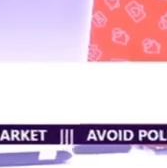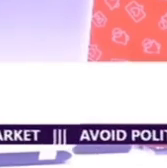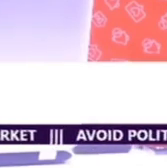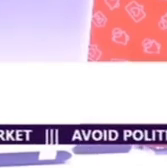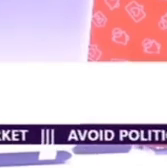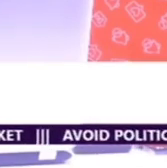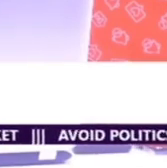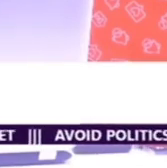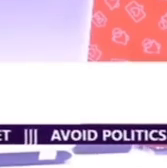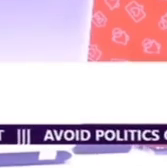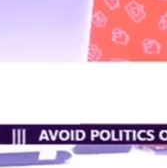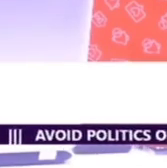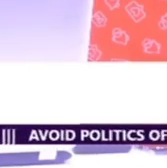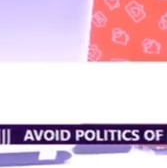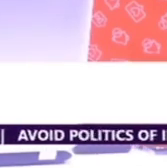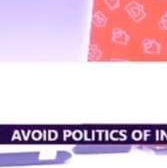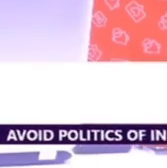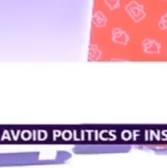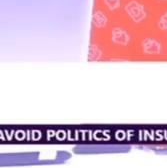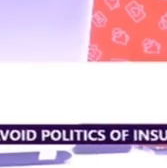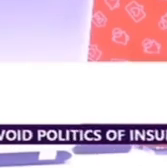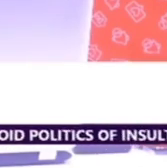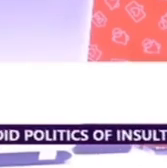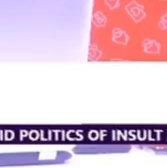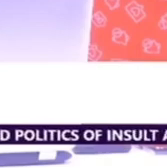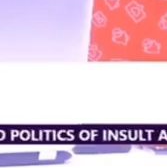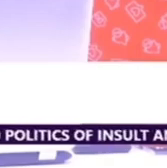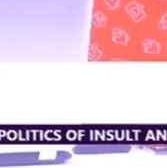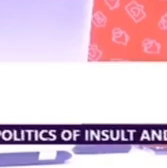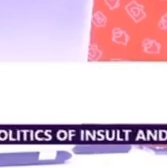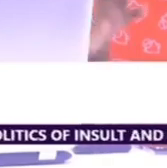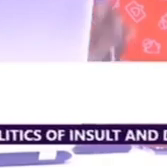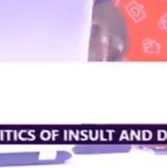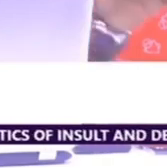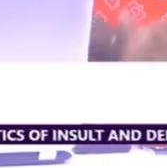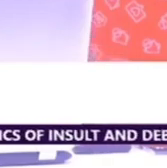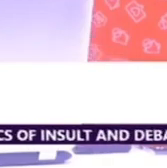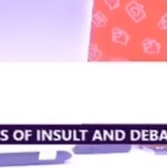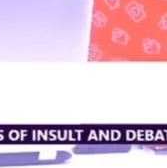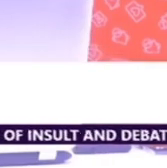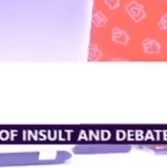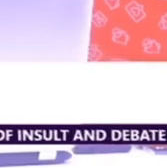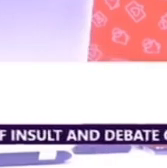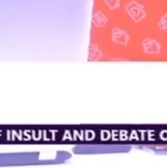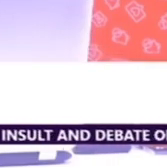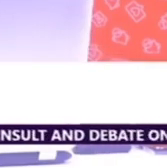ministerial nominee will not